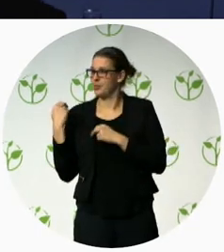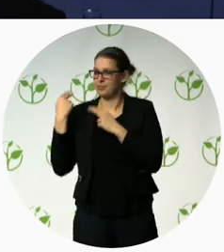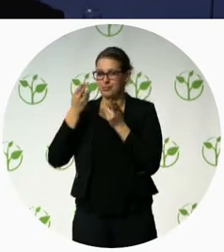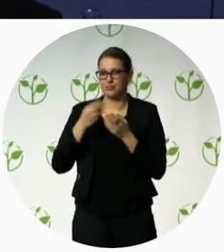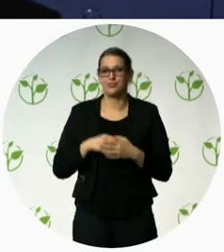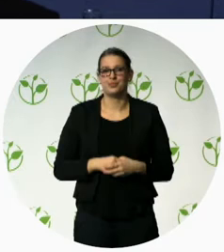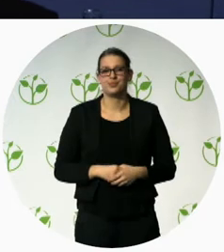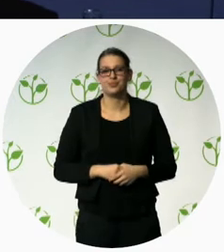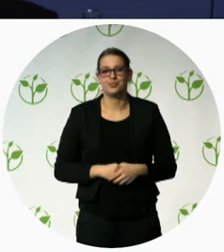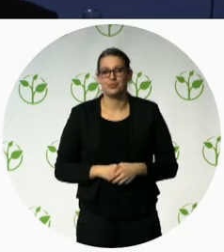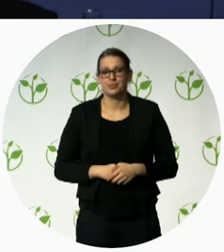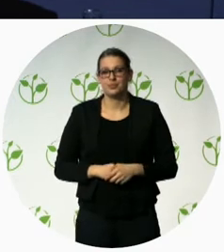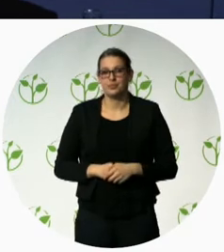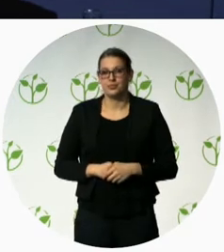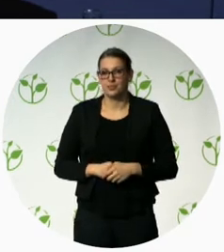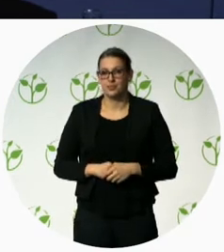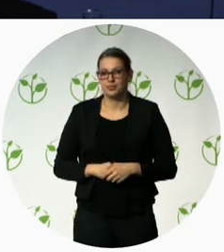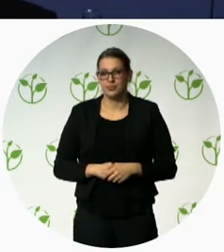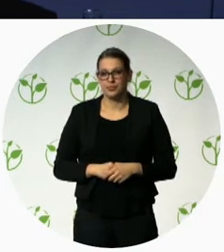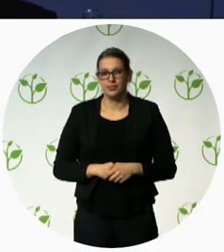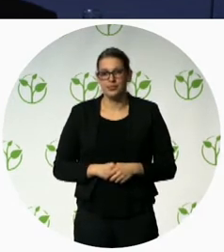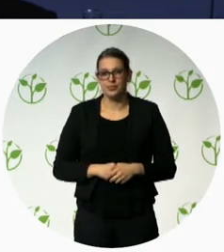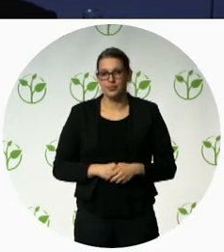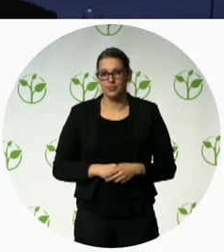can you repeat the question